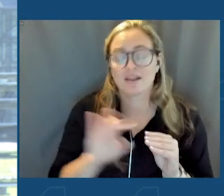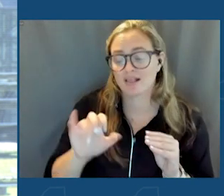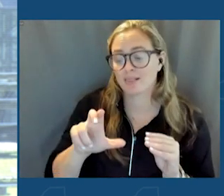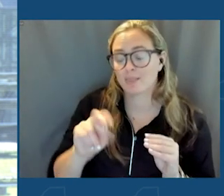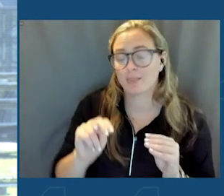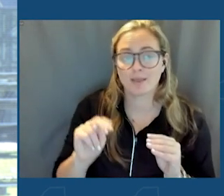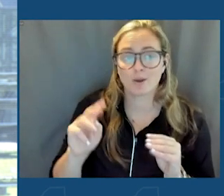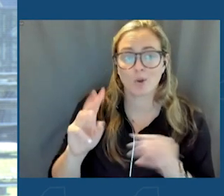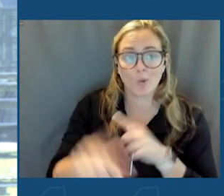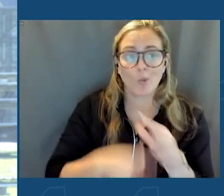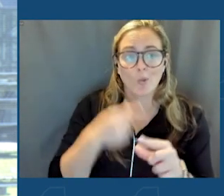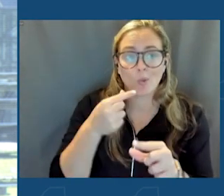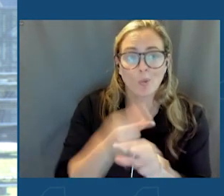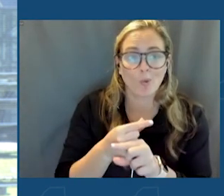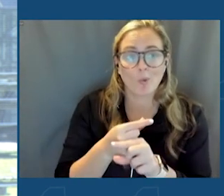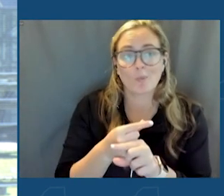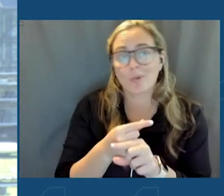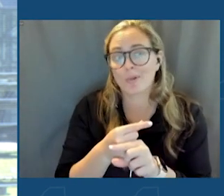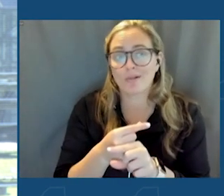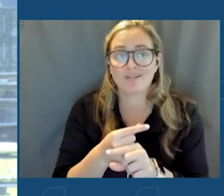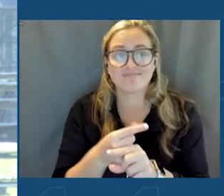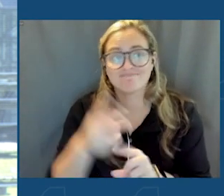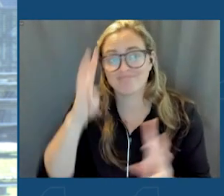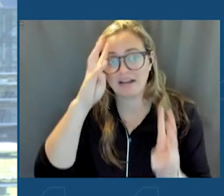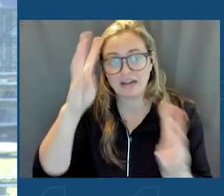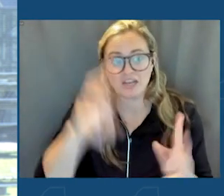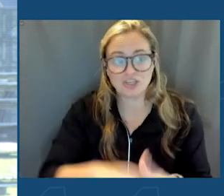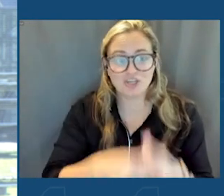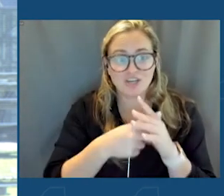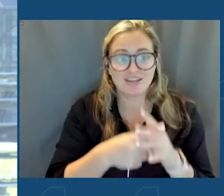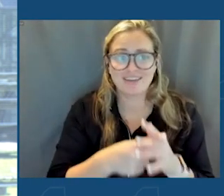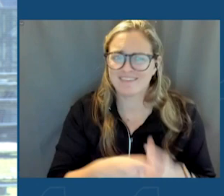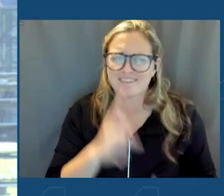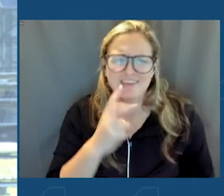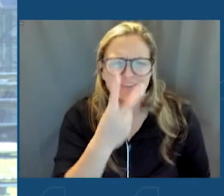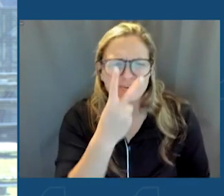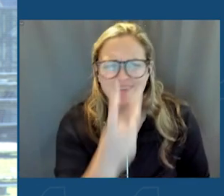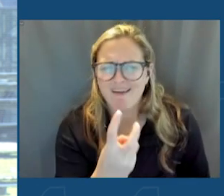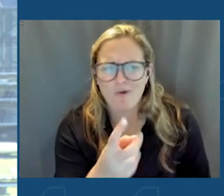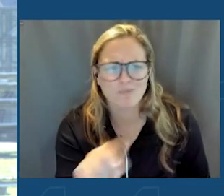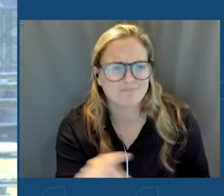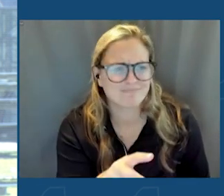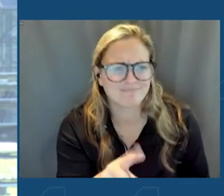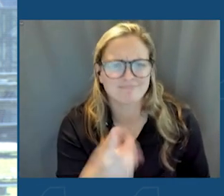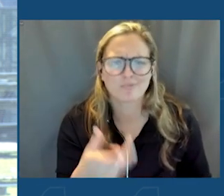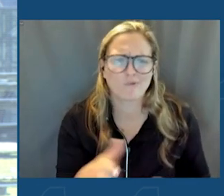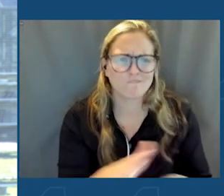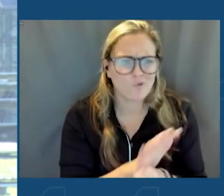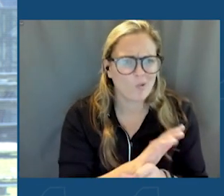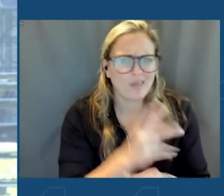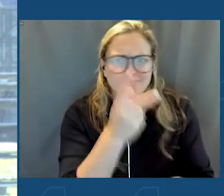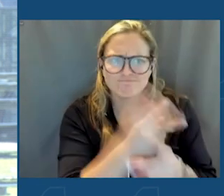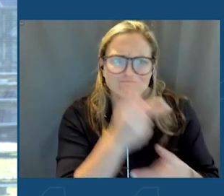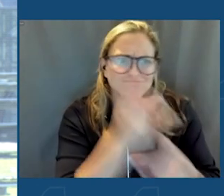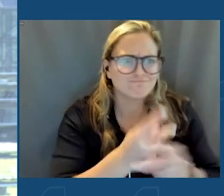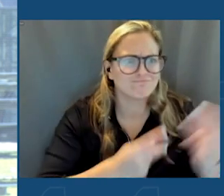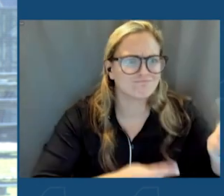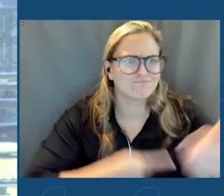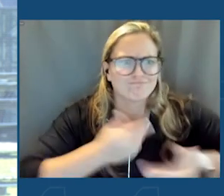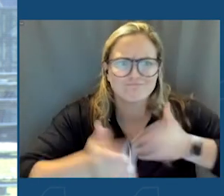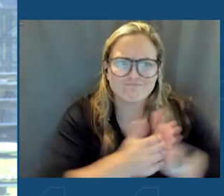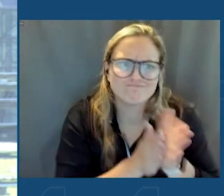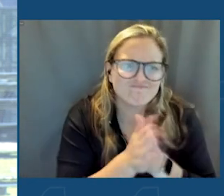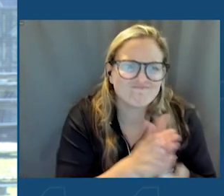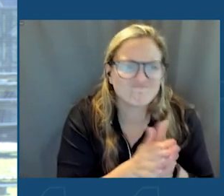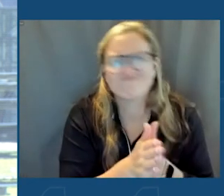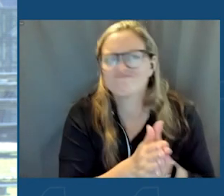Fashion Week just wrapped up. And if anybody doubts that we're fully supercharged, try to drive across Midtown.